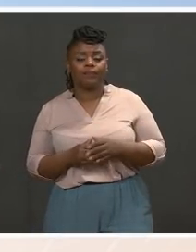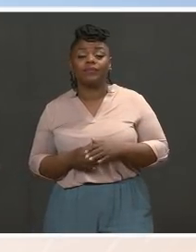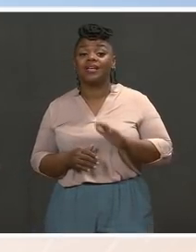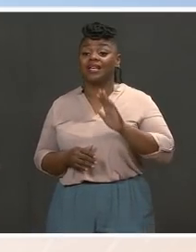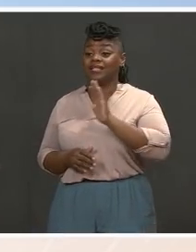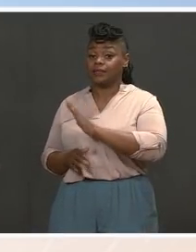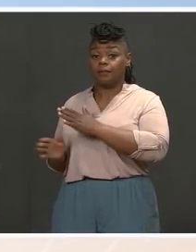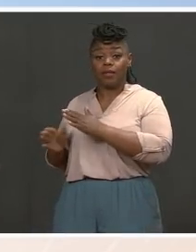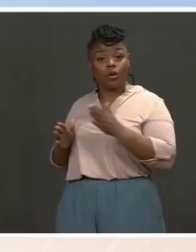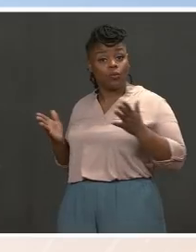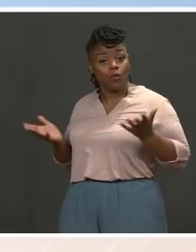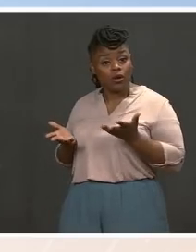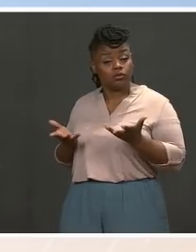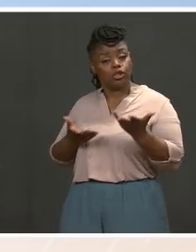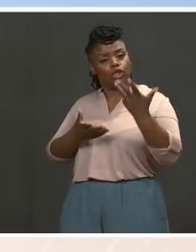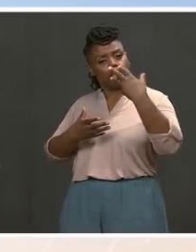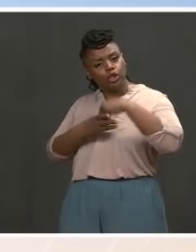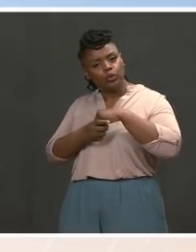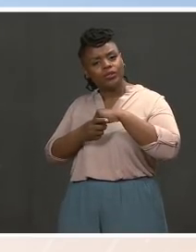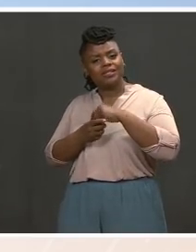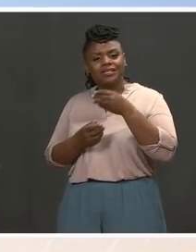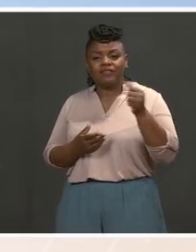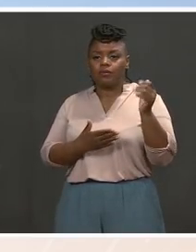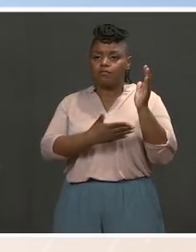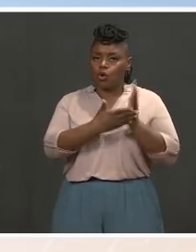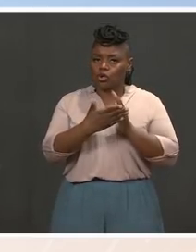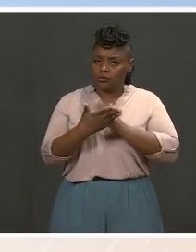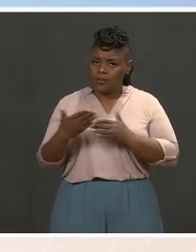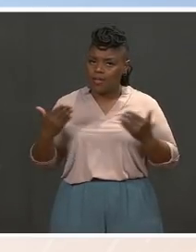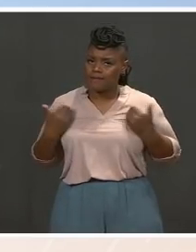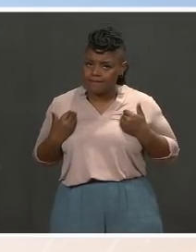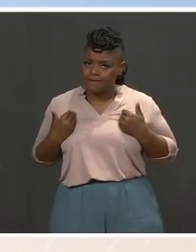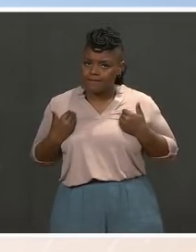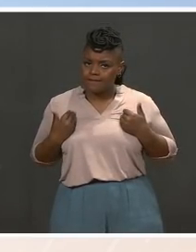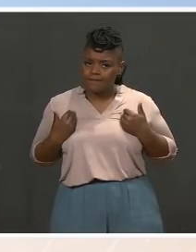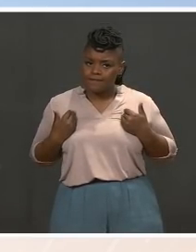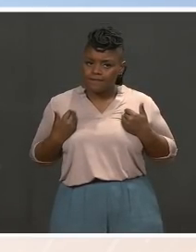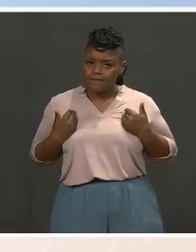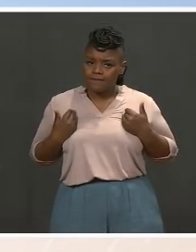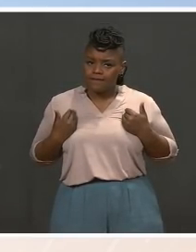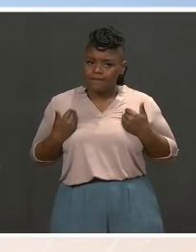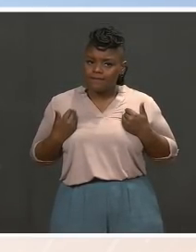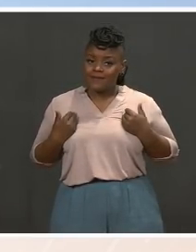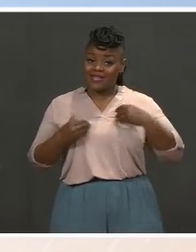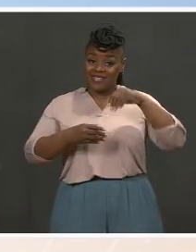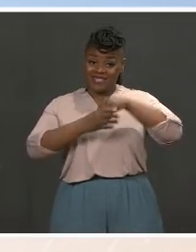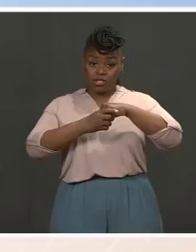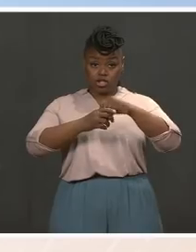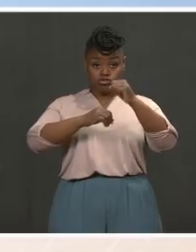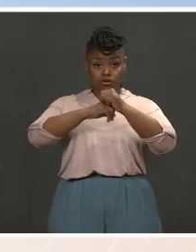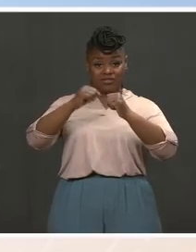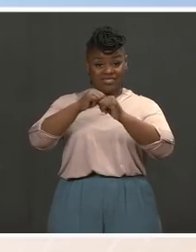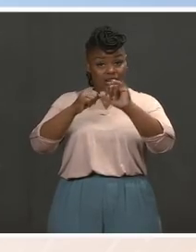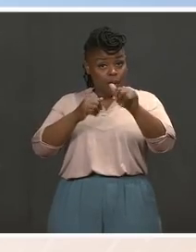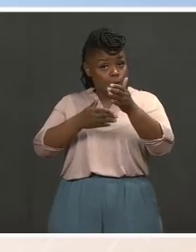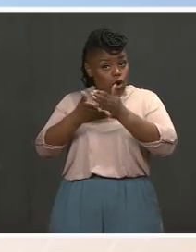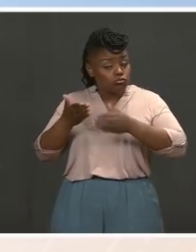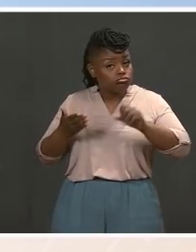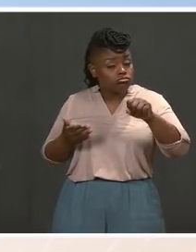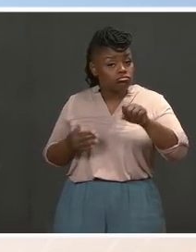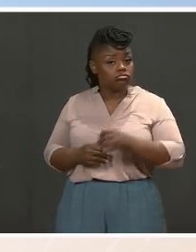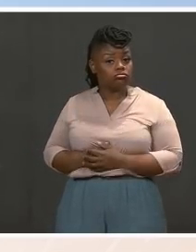includes a number of components that he talked about on the campaign trail. Infrastructure is part of it, making the tax code